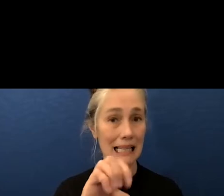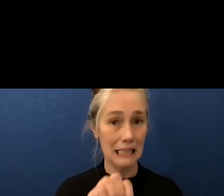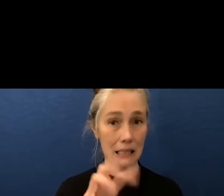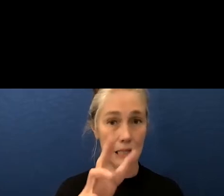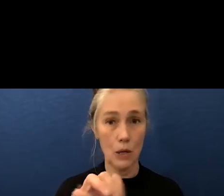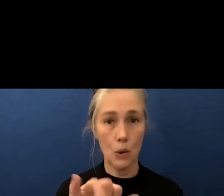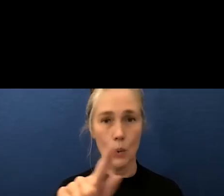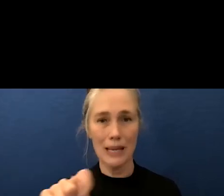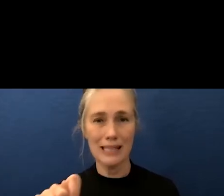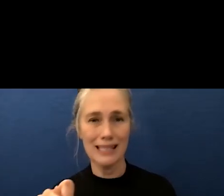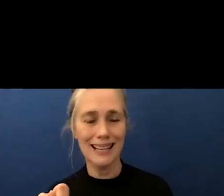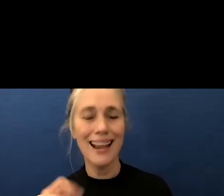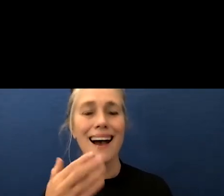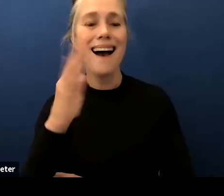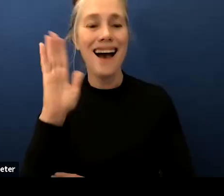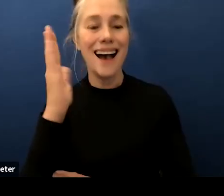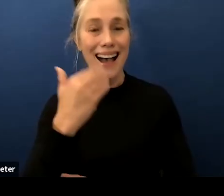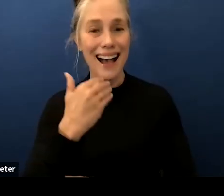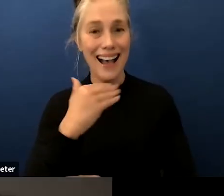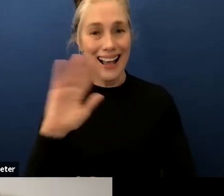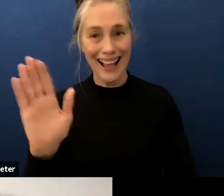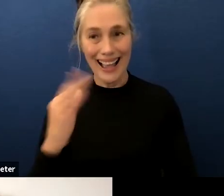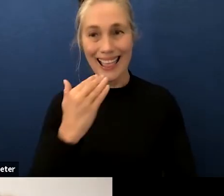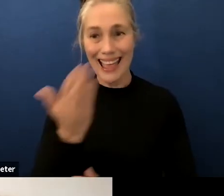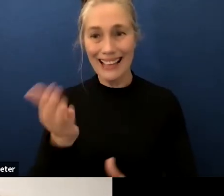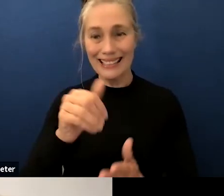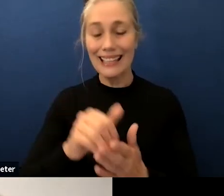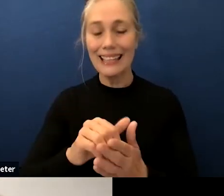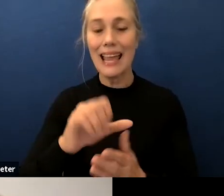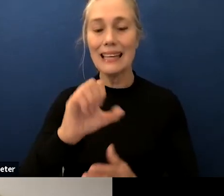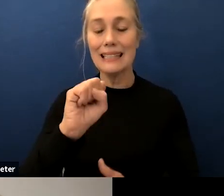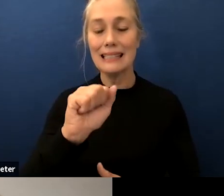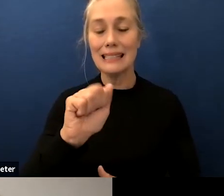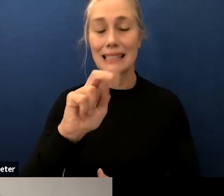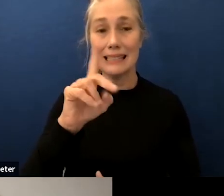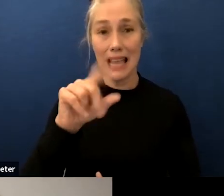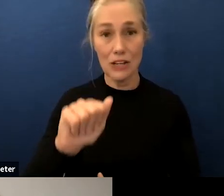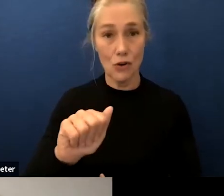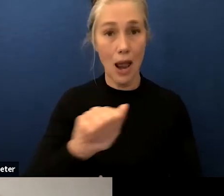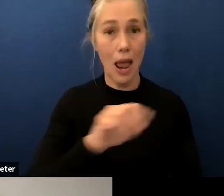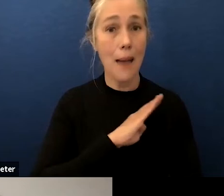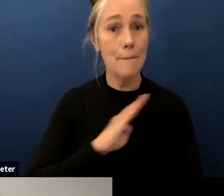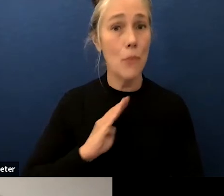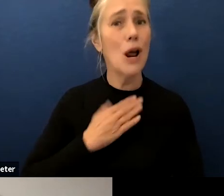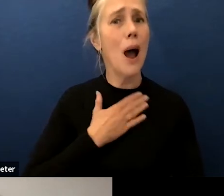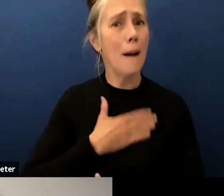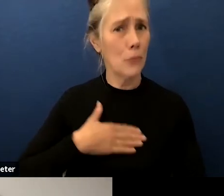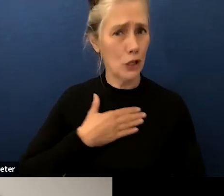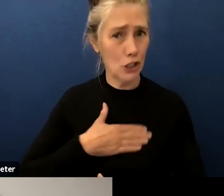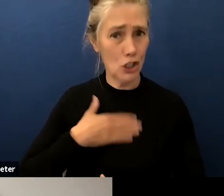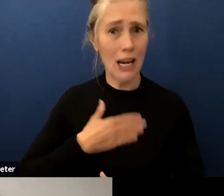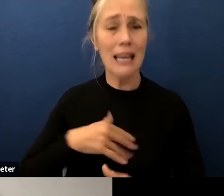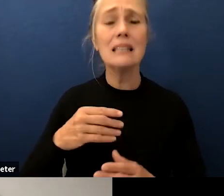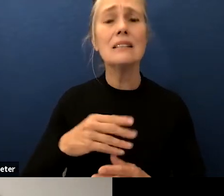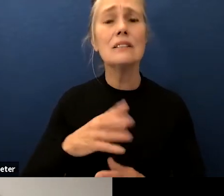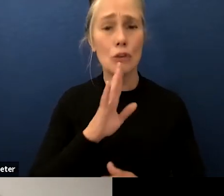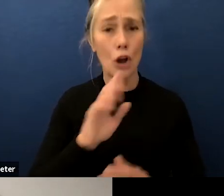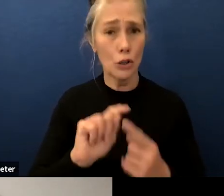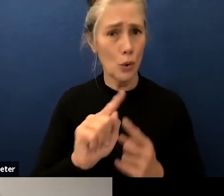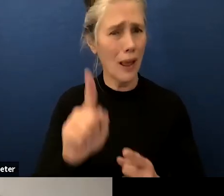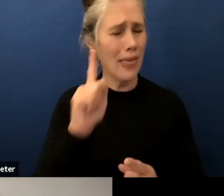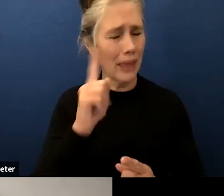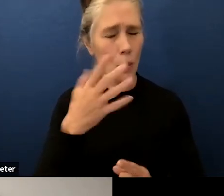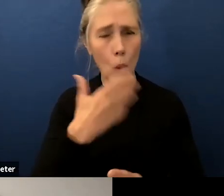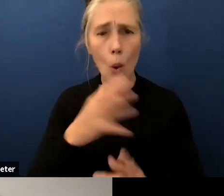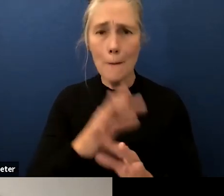hi there thanks again sandra and board i appreciate getting to talk to you about this because this is extremely important and i